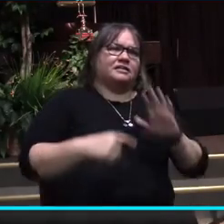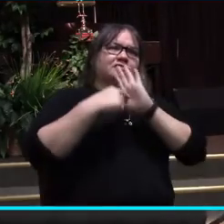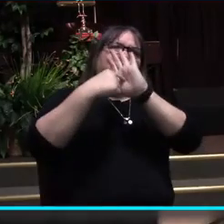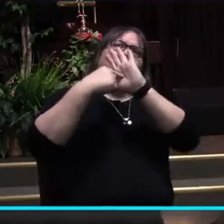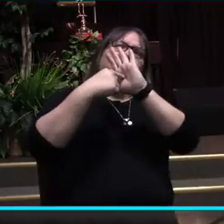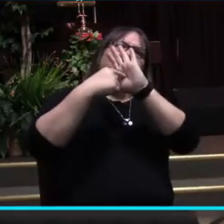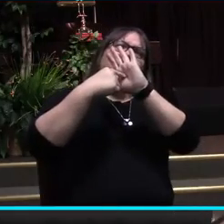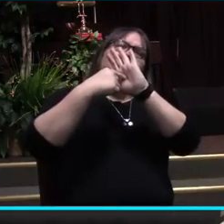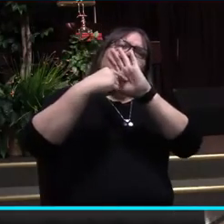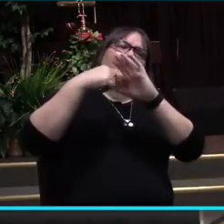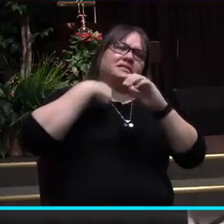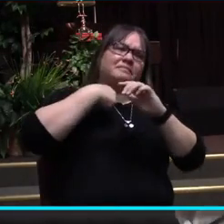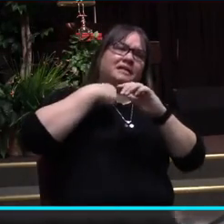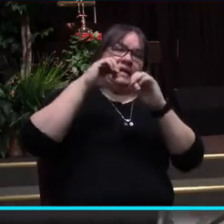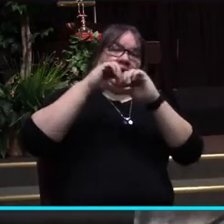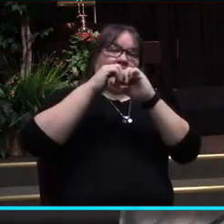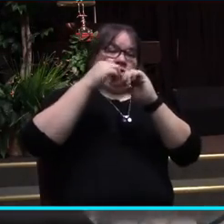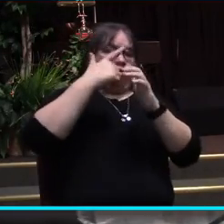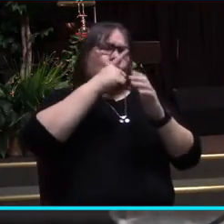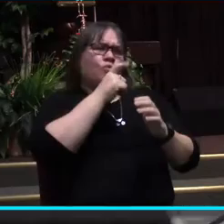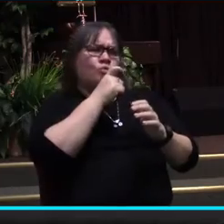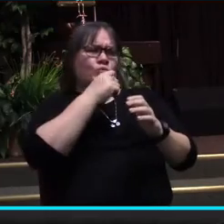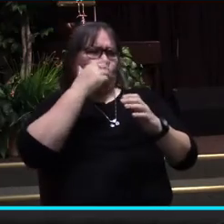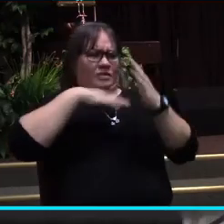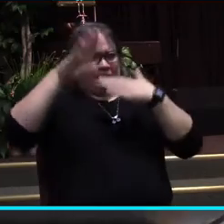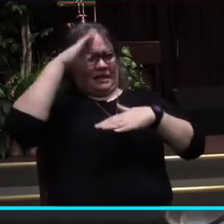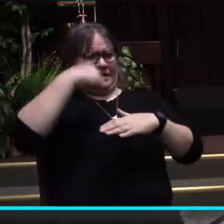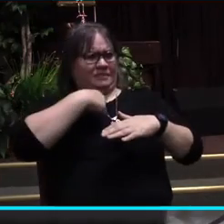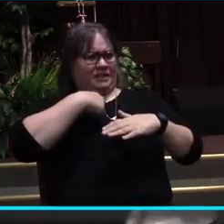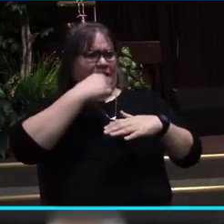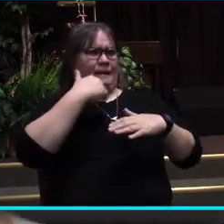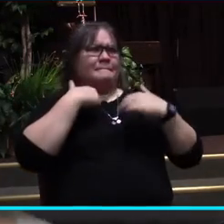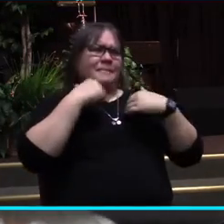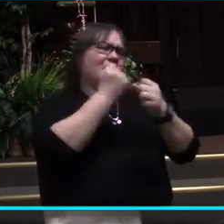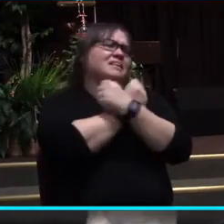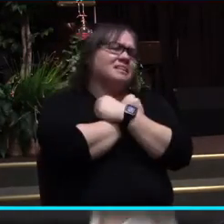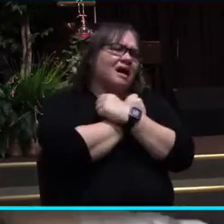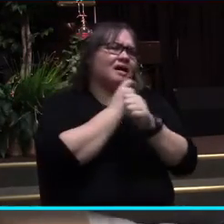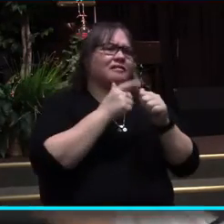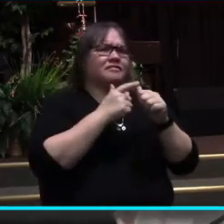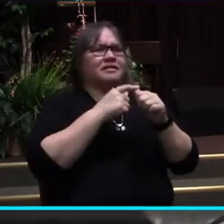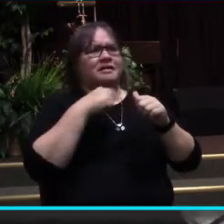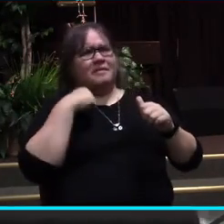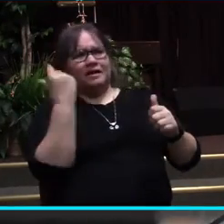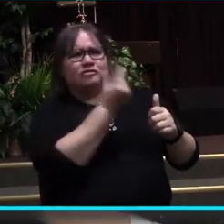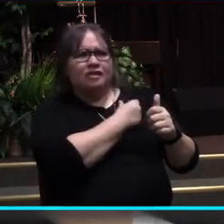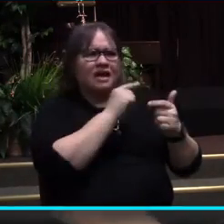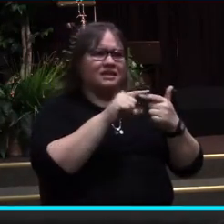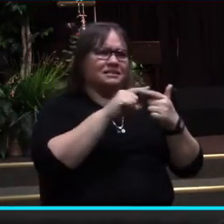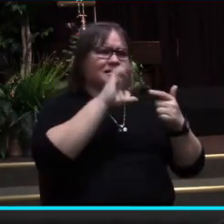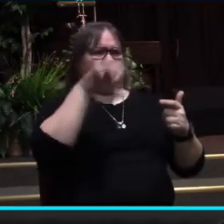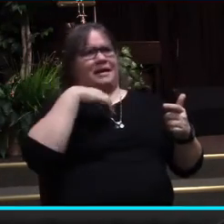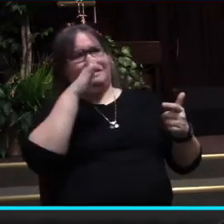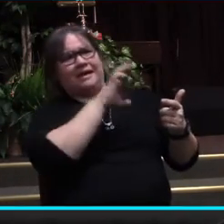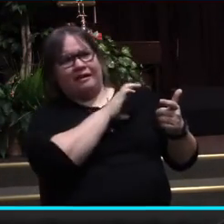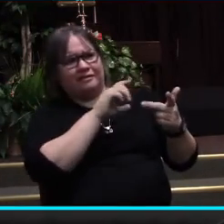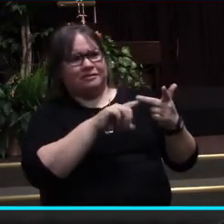back to me who I am, my love, my grace, my character, my patience, my mercy.